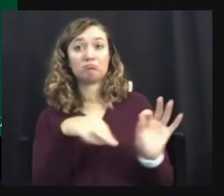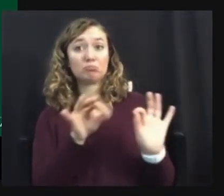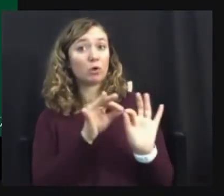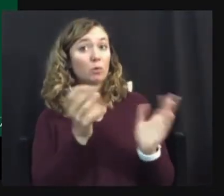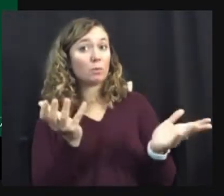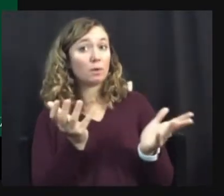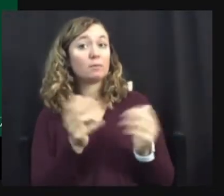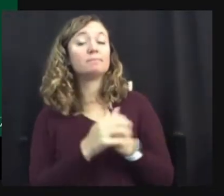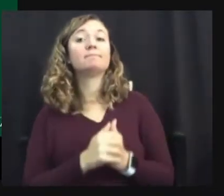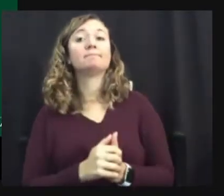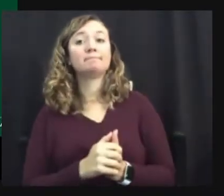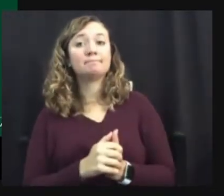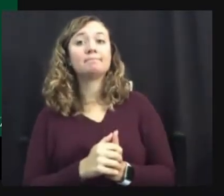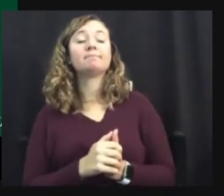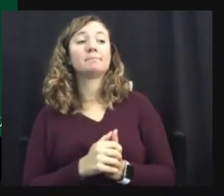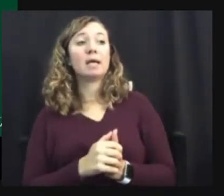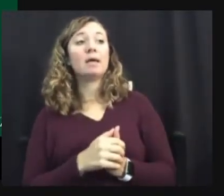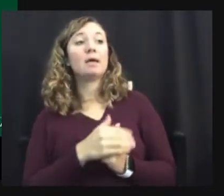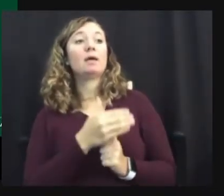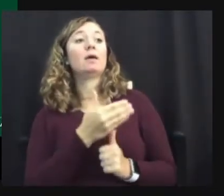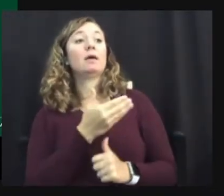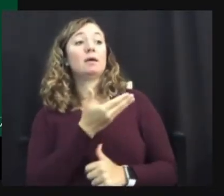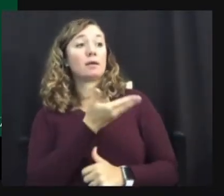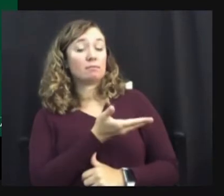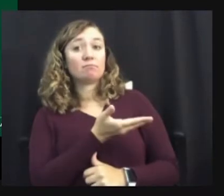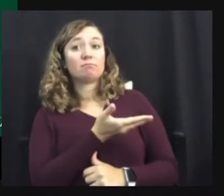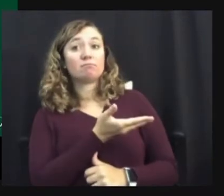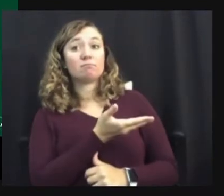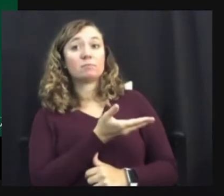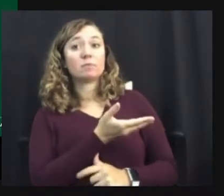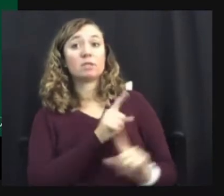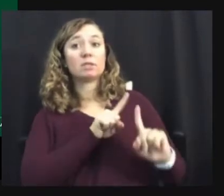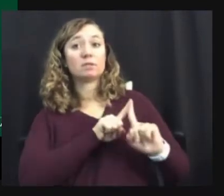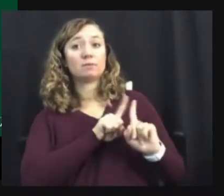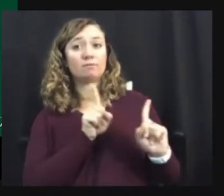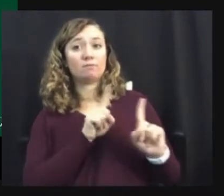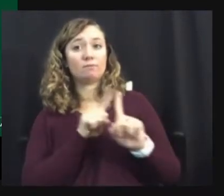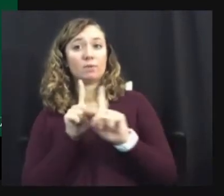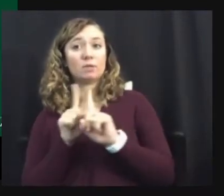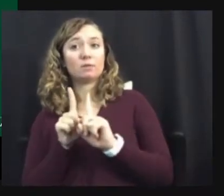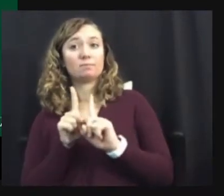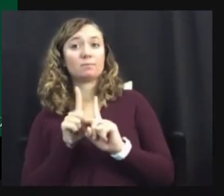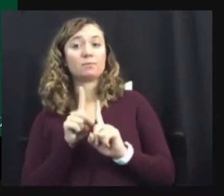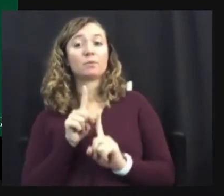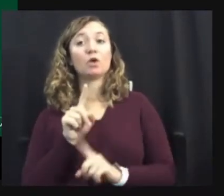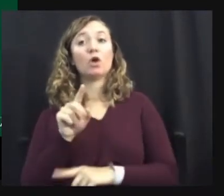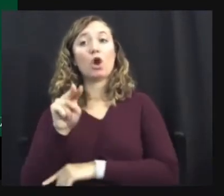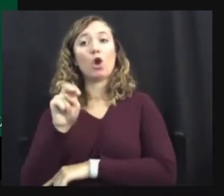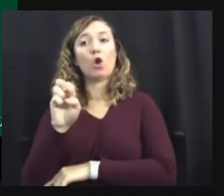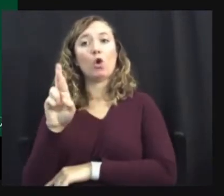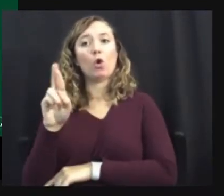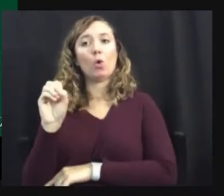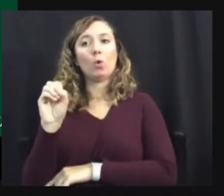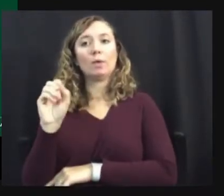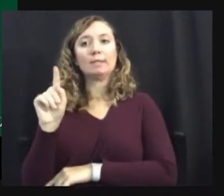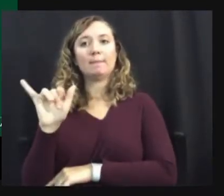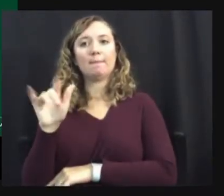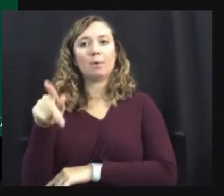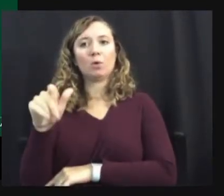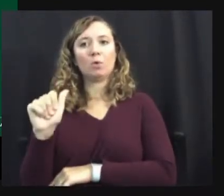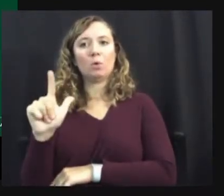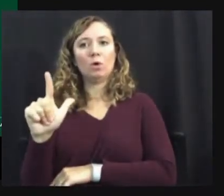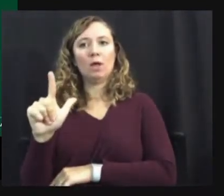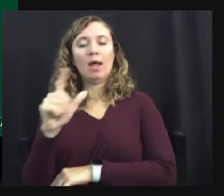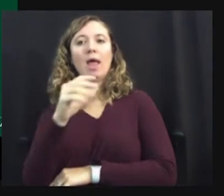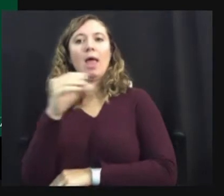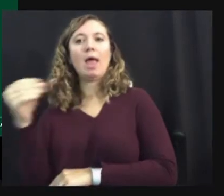to understand here is that there's a difference between neurotypical and allistic, and this is